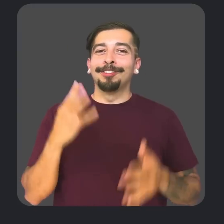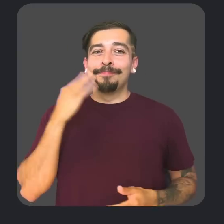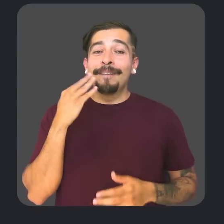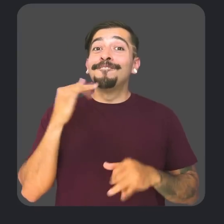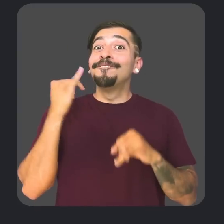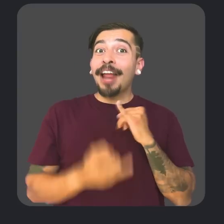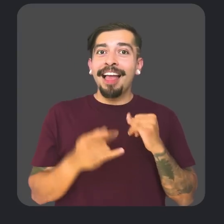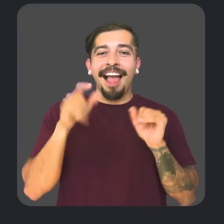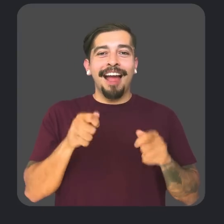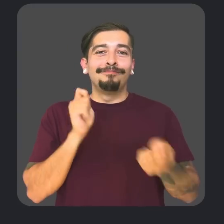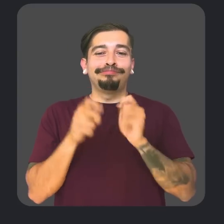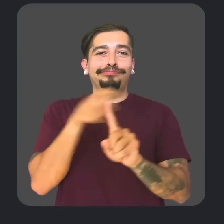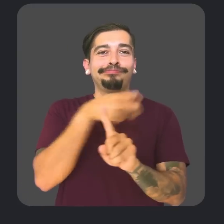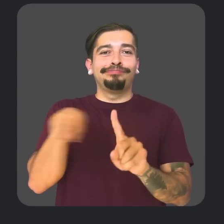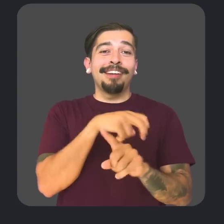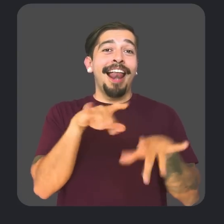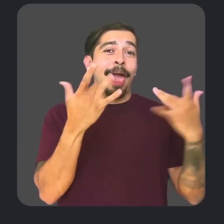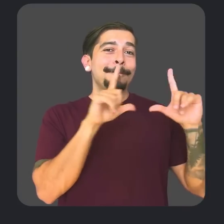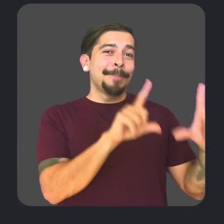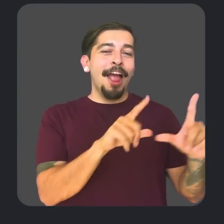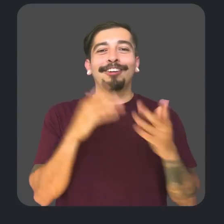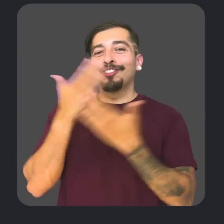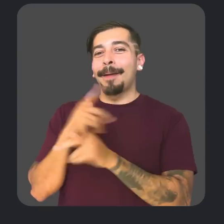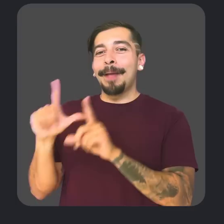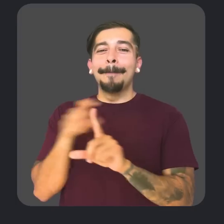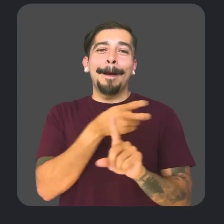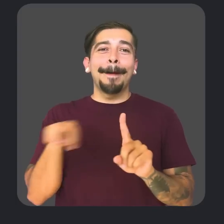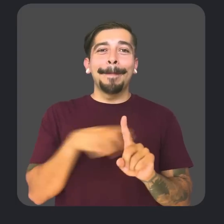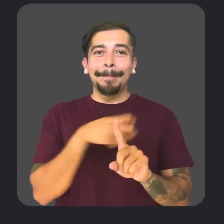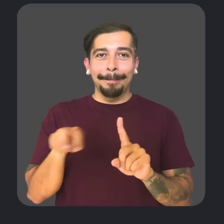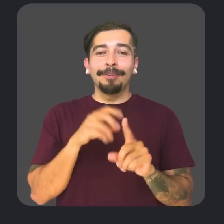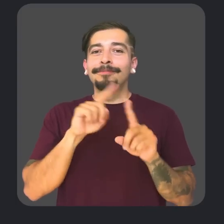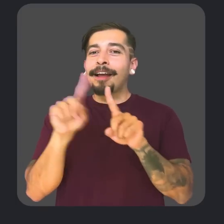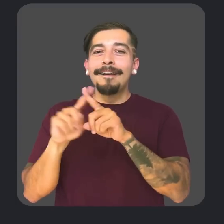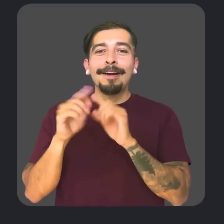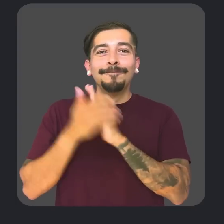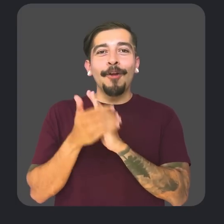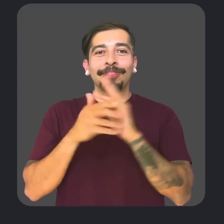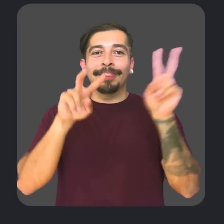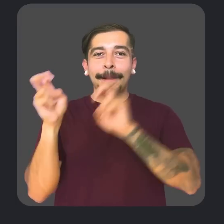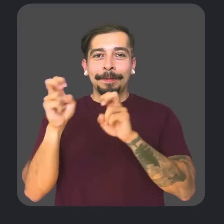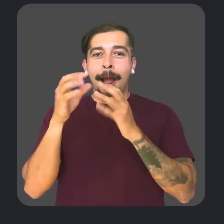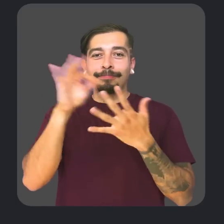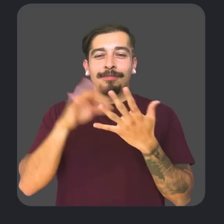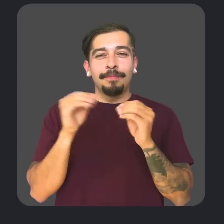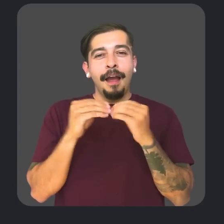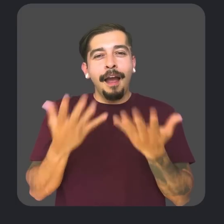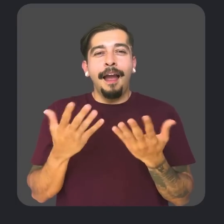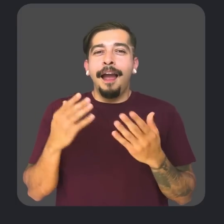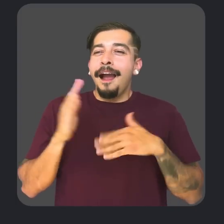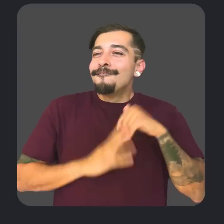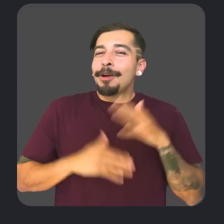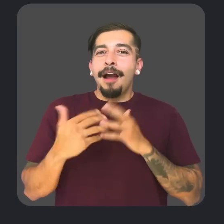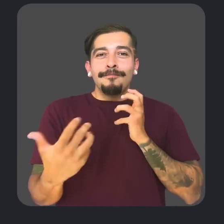And finally, calendar users will now have the ability to toggle between light mode, dark mode, or their device's default theme options, providing a more